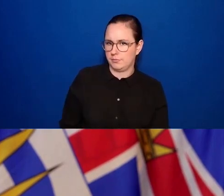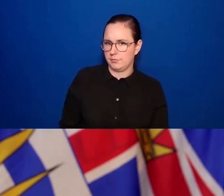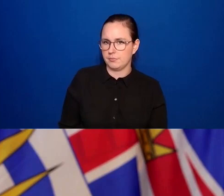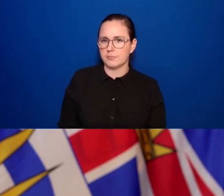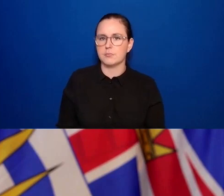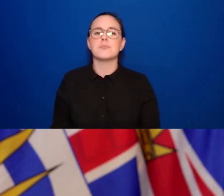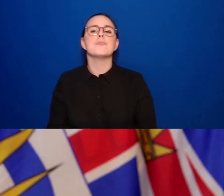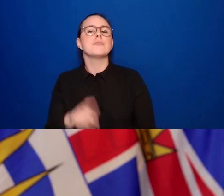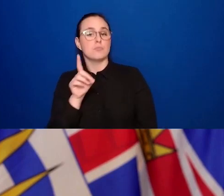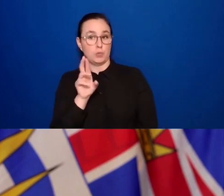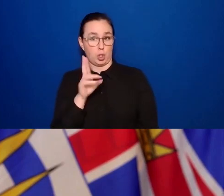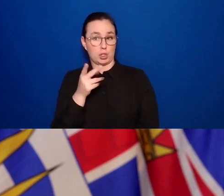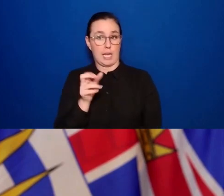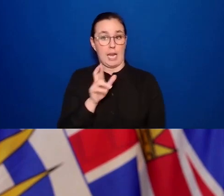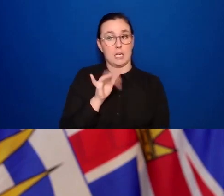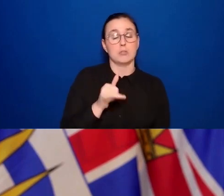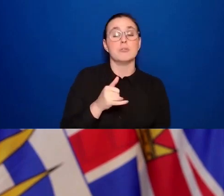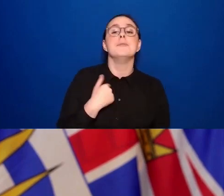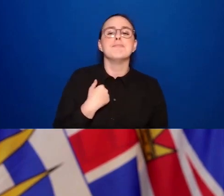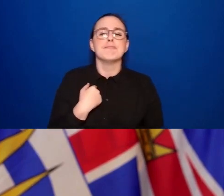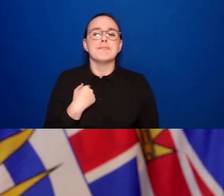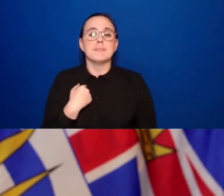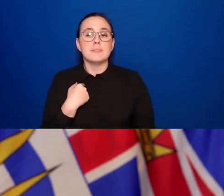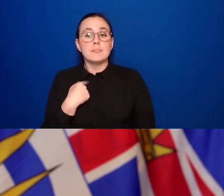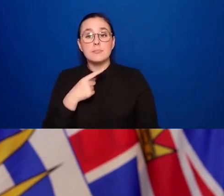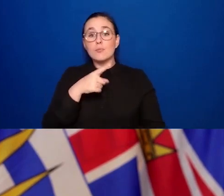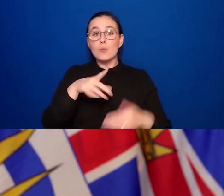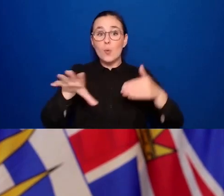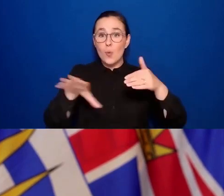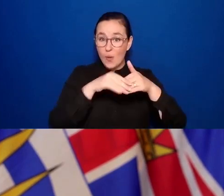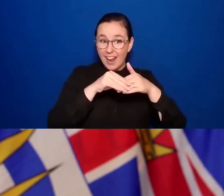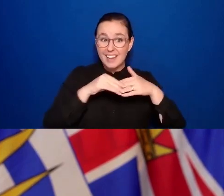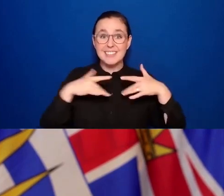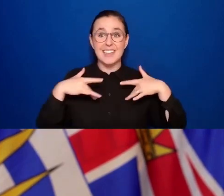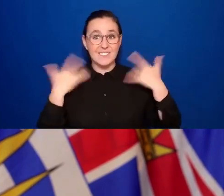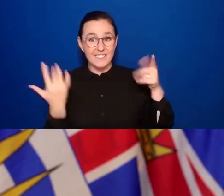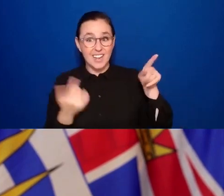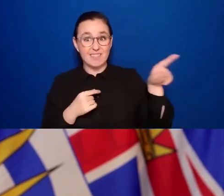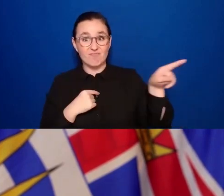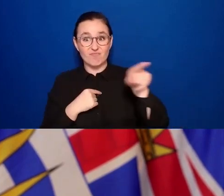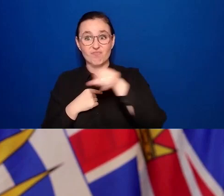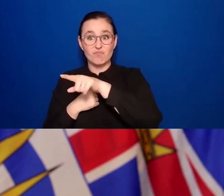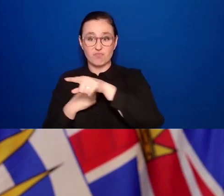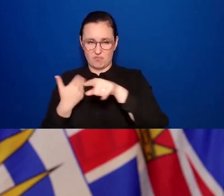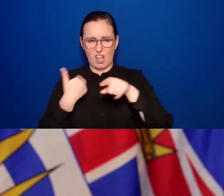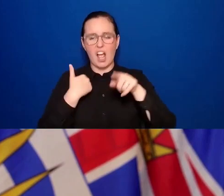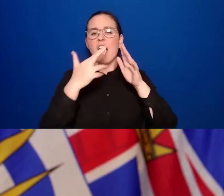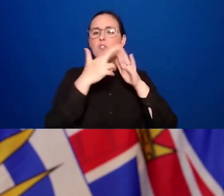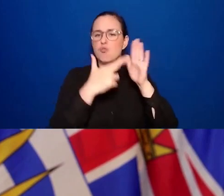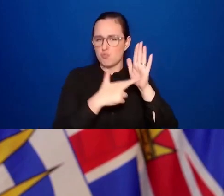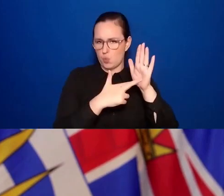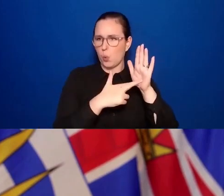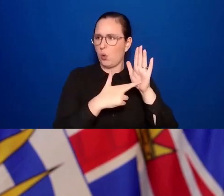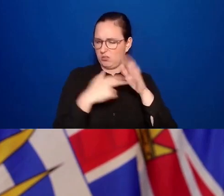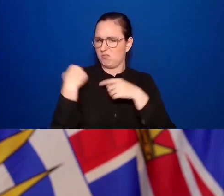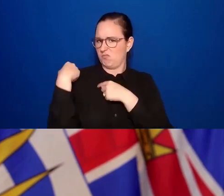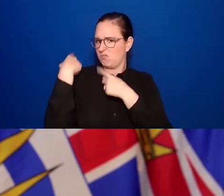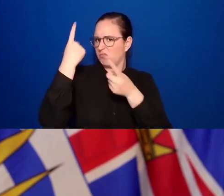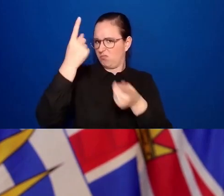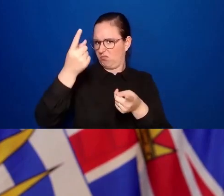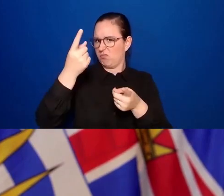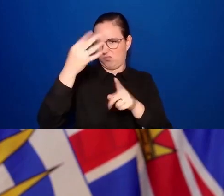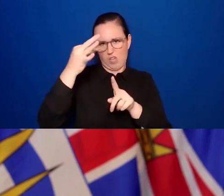they have had restrictions on them, as you know, various times over the last 18 months. And there are still capacity